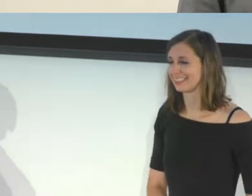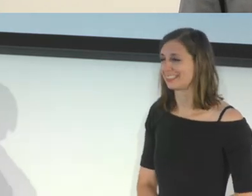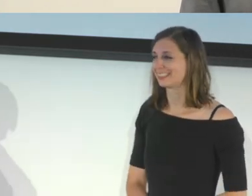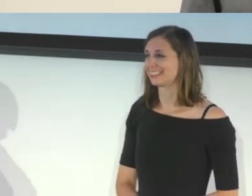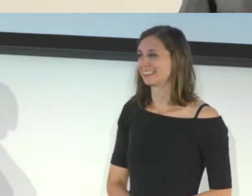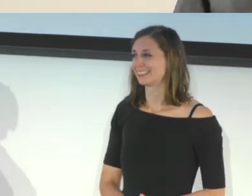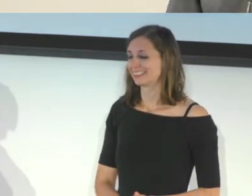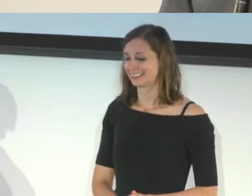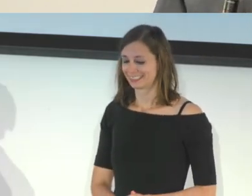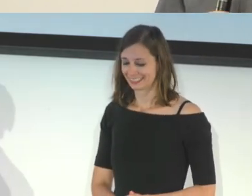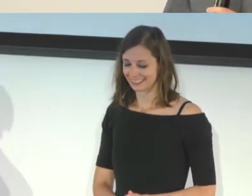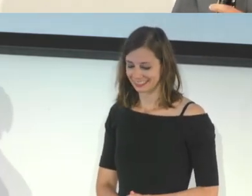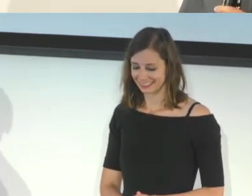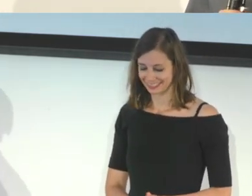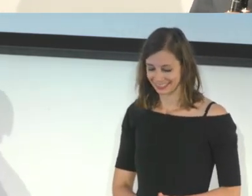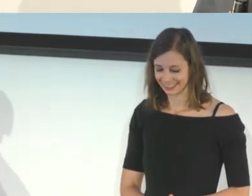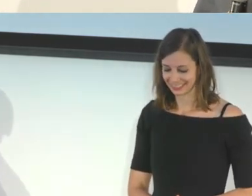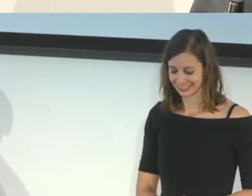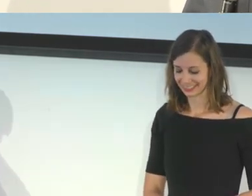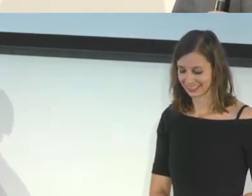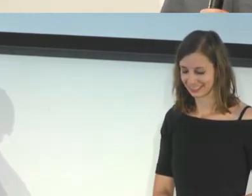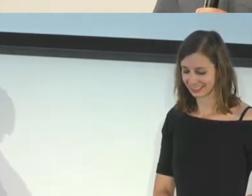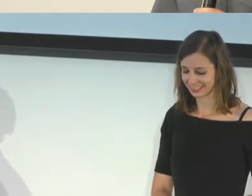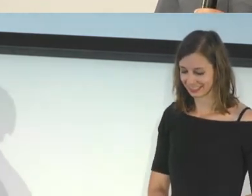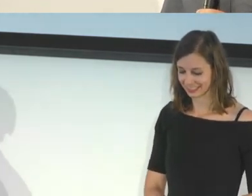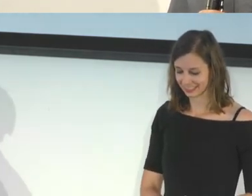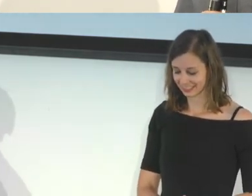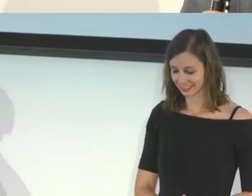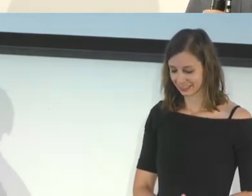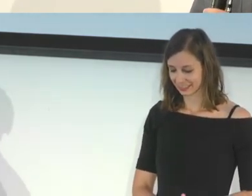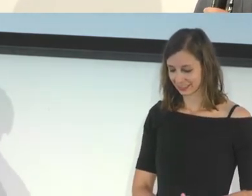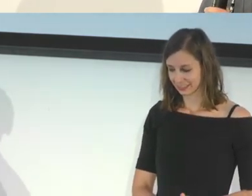But let's go ahead and share this one.